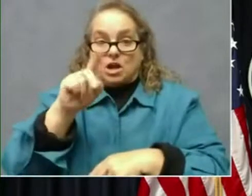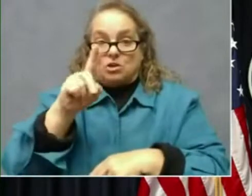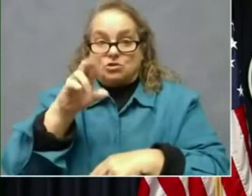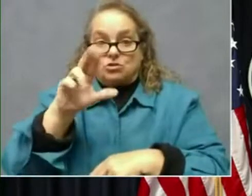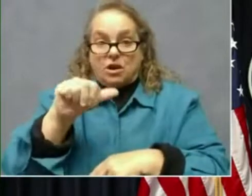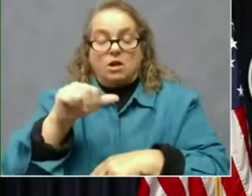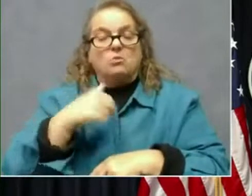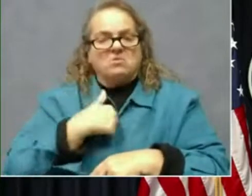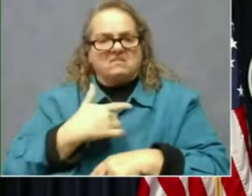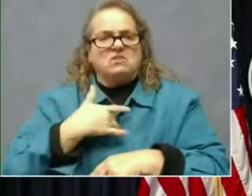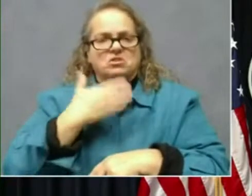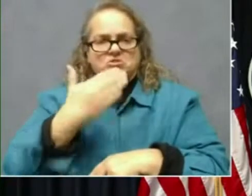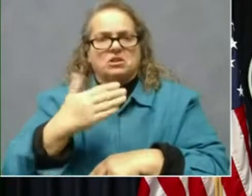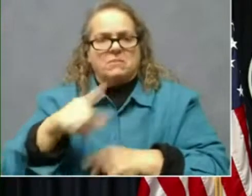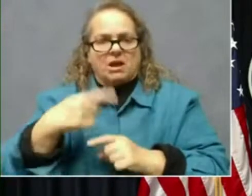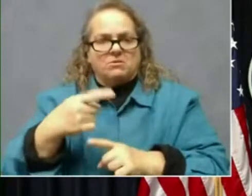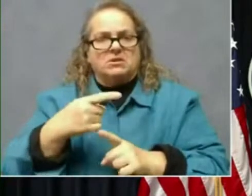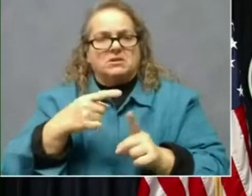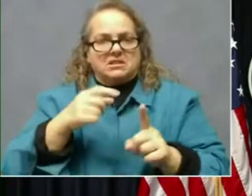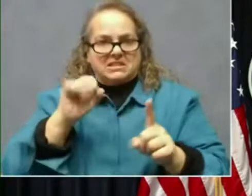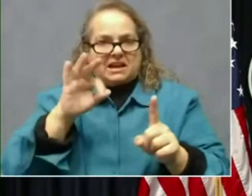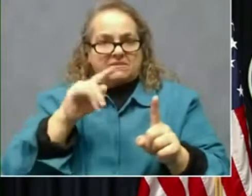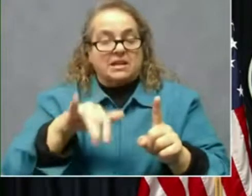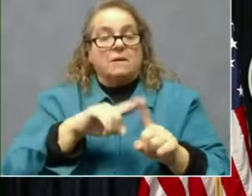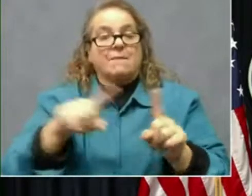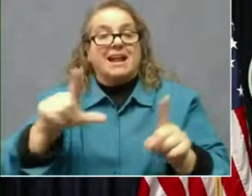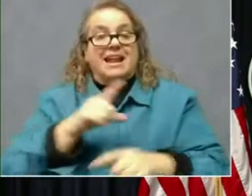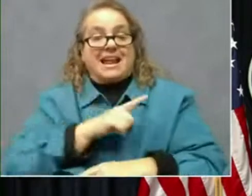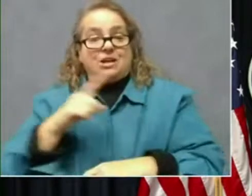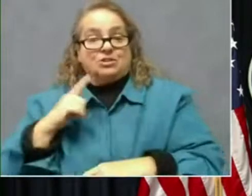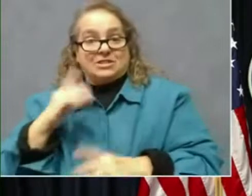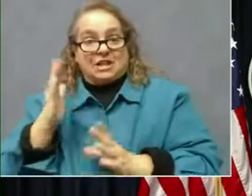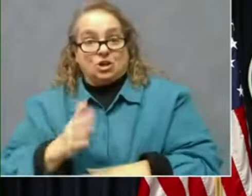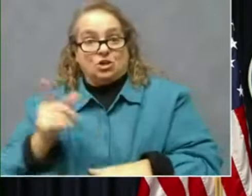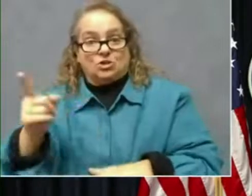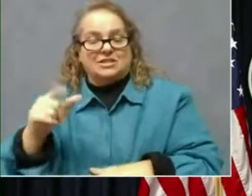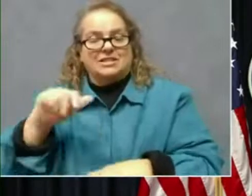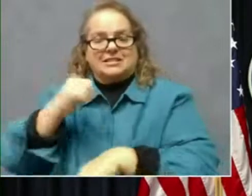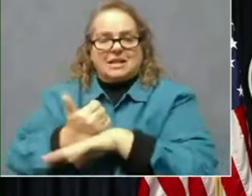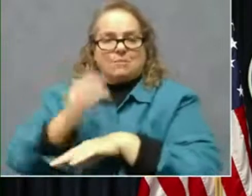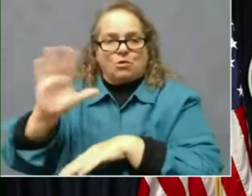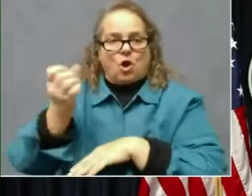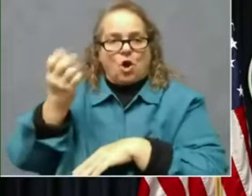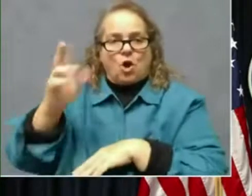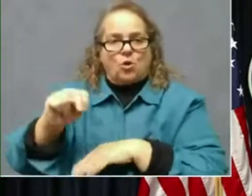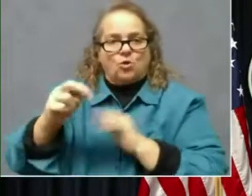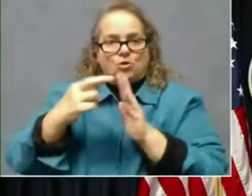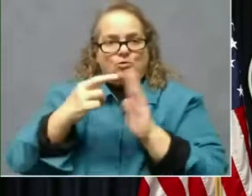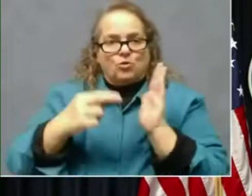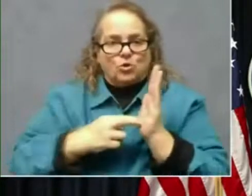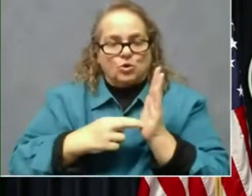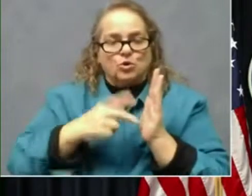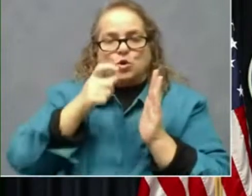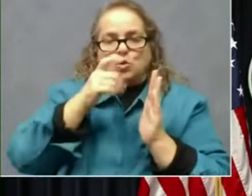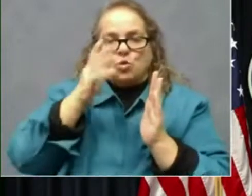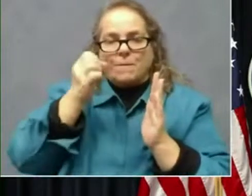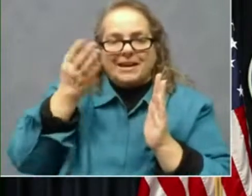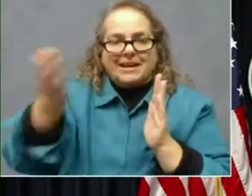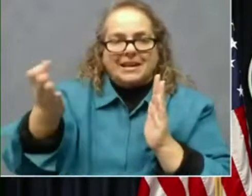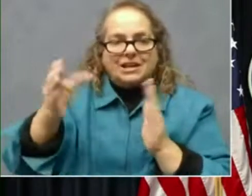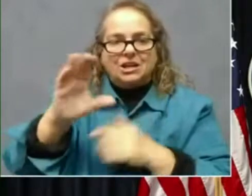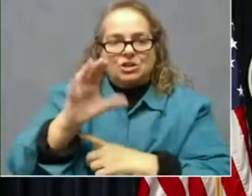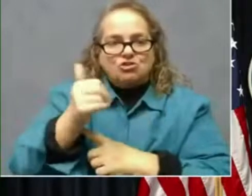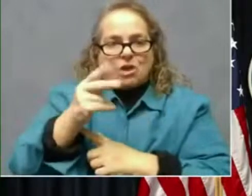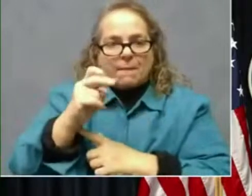obviously the legislature sets its own rules for who's going to be in, which of the chambers, what type of masking is, is going to be